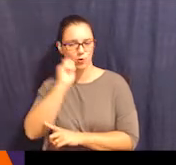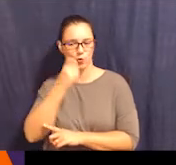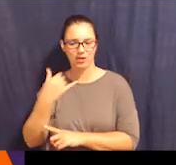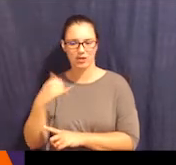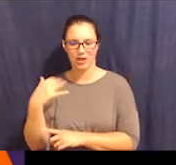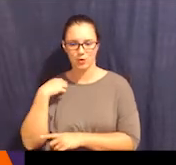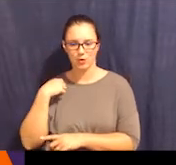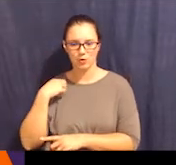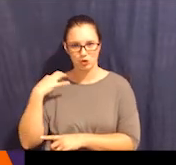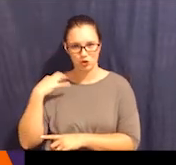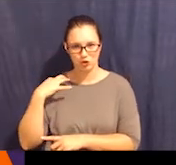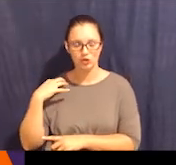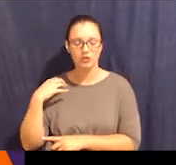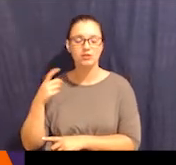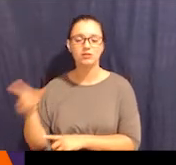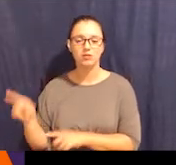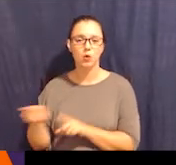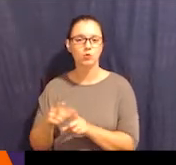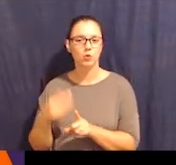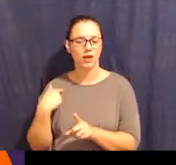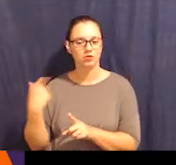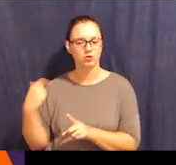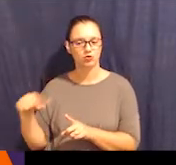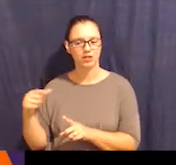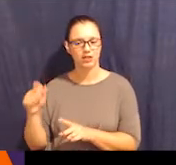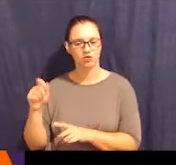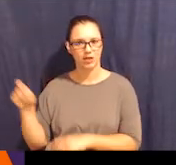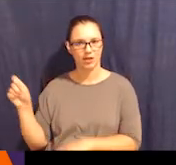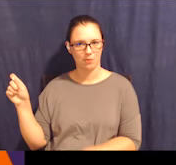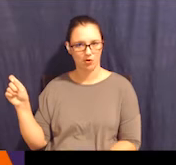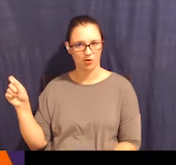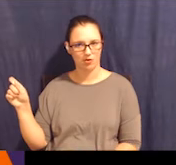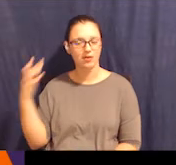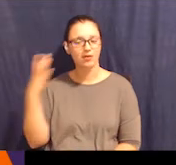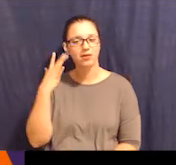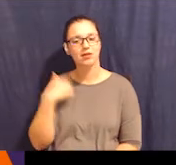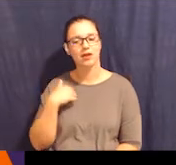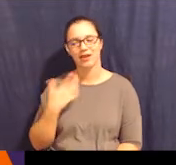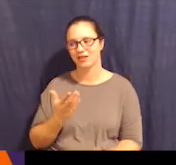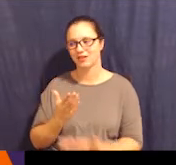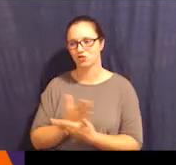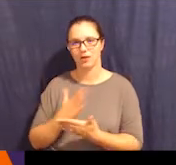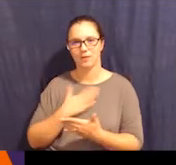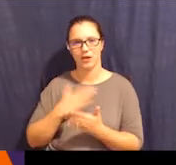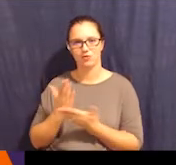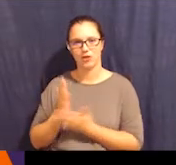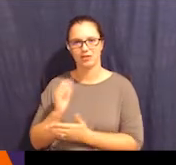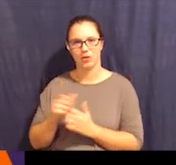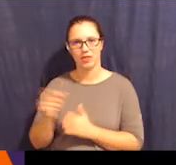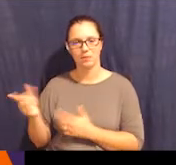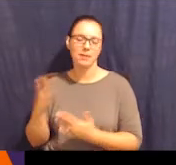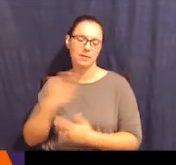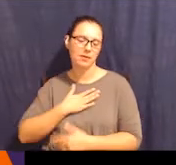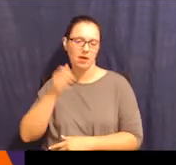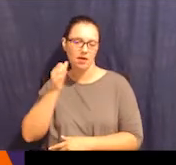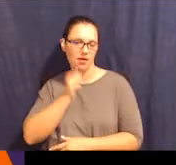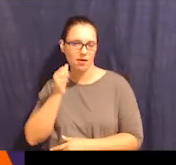because I've shared my rights with them. Maybe this is my aunt. And so I've shared my rights with my aunt. I can exercise my rights.